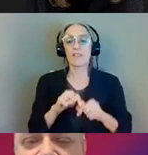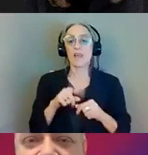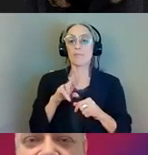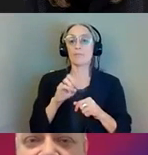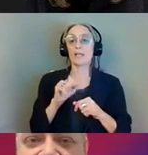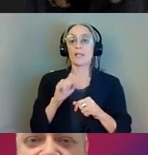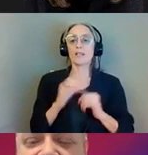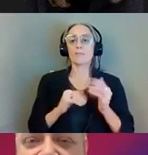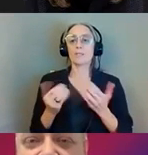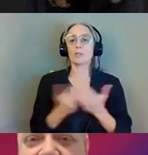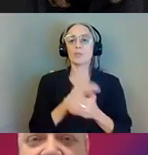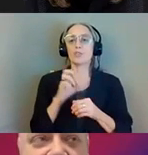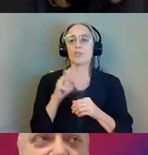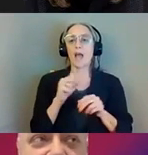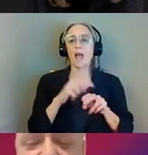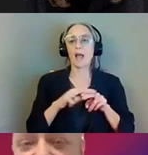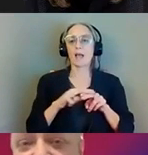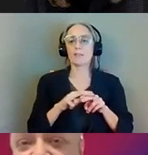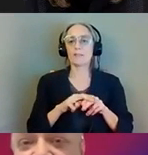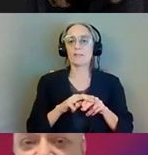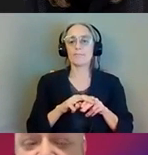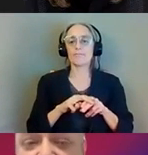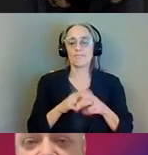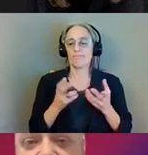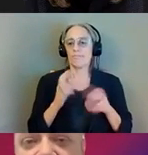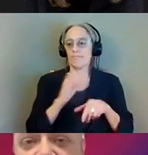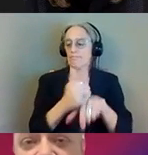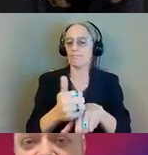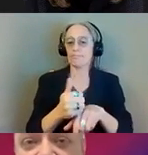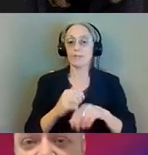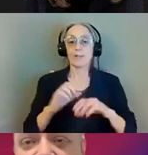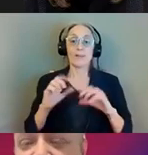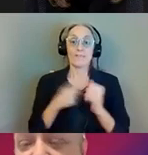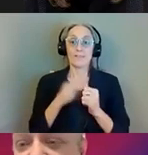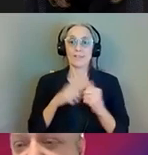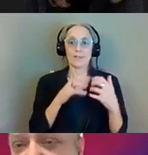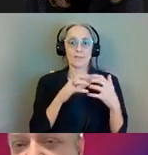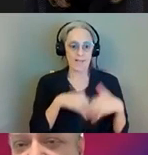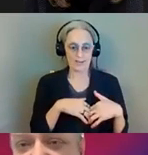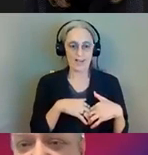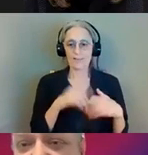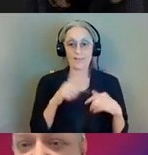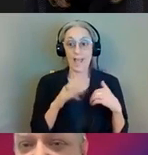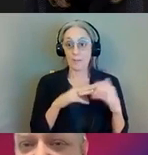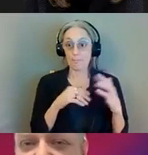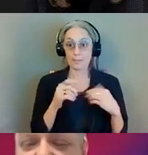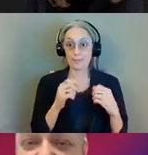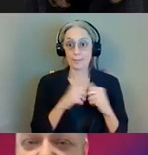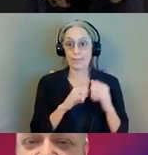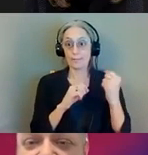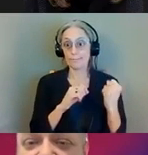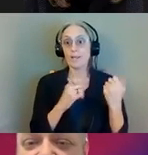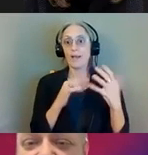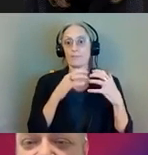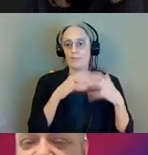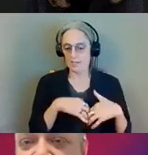In a general sense, know, to build the new, you have to tear down the old. So that's that that'd be the first step in this process. The next